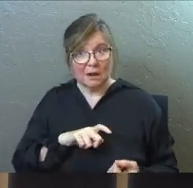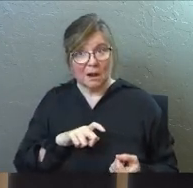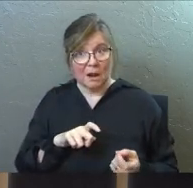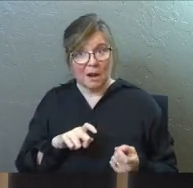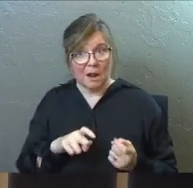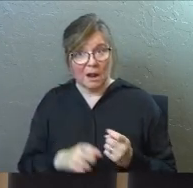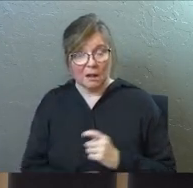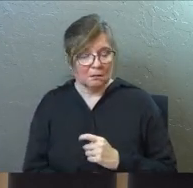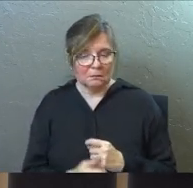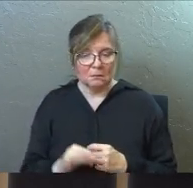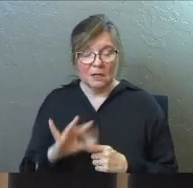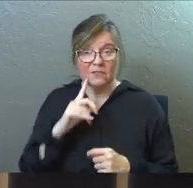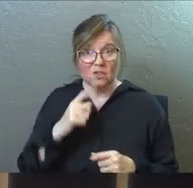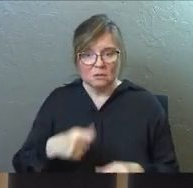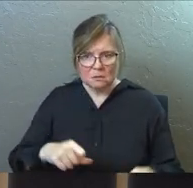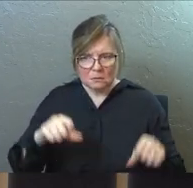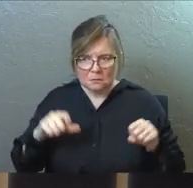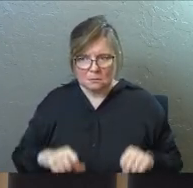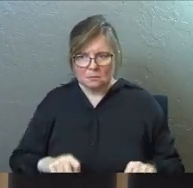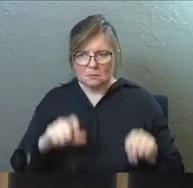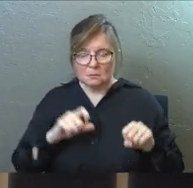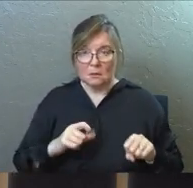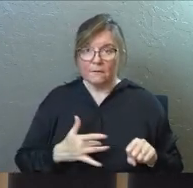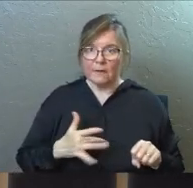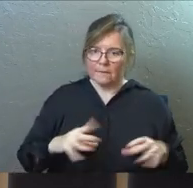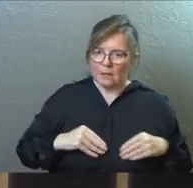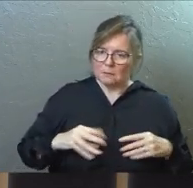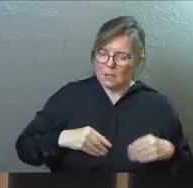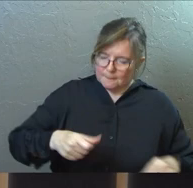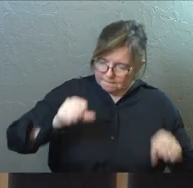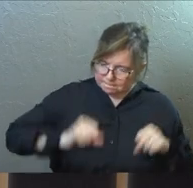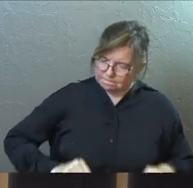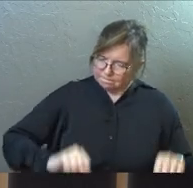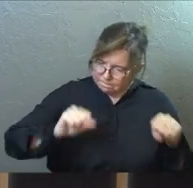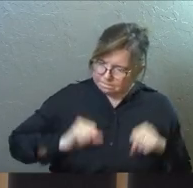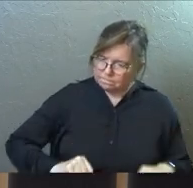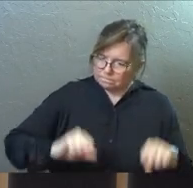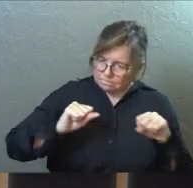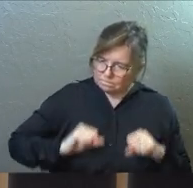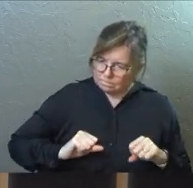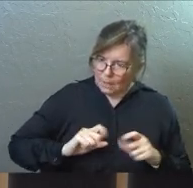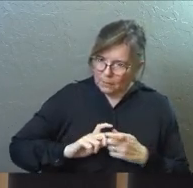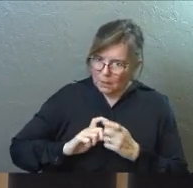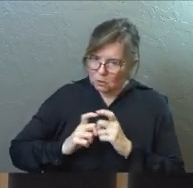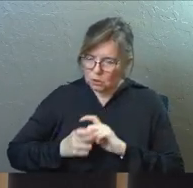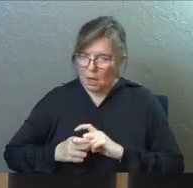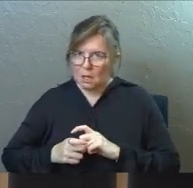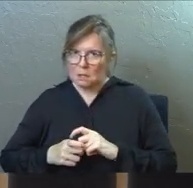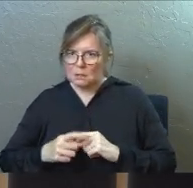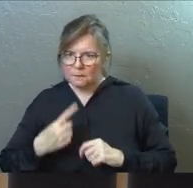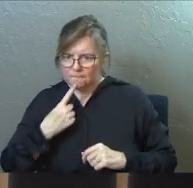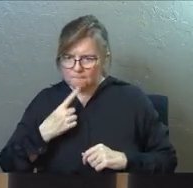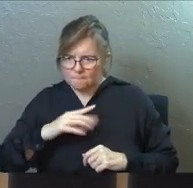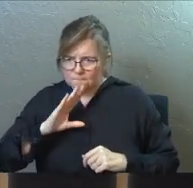And if you're rowing through anger, loneliness, and bitterness right now, that's not good.